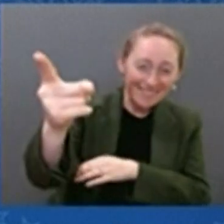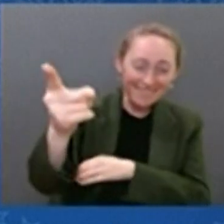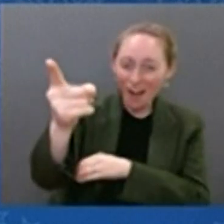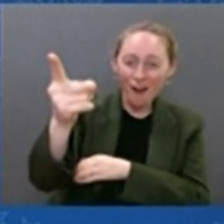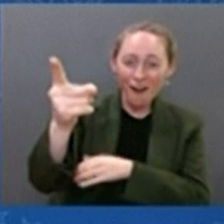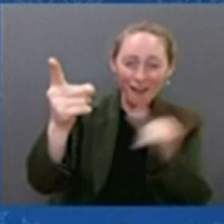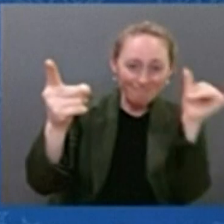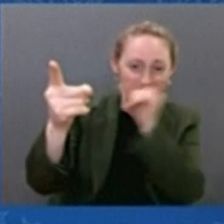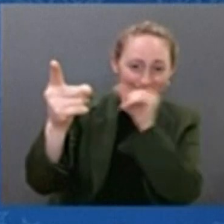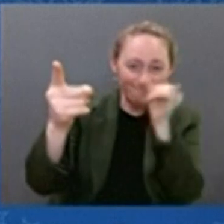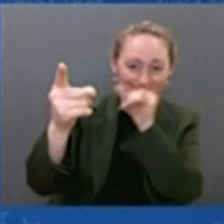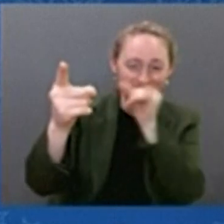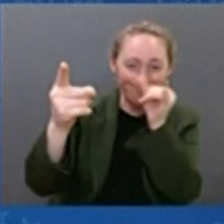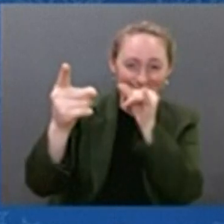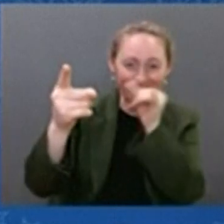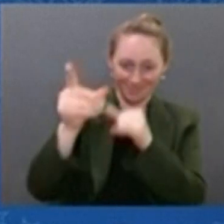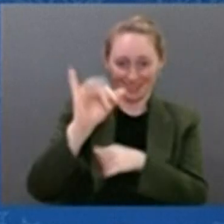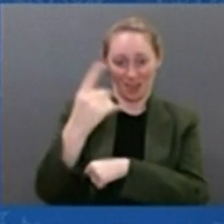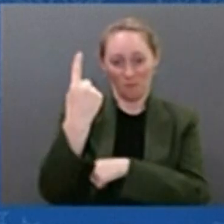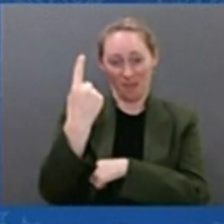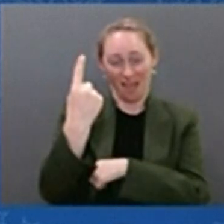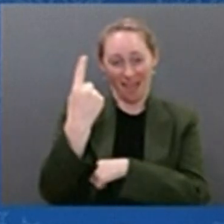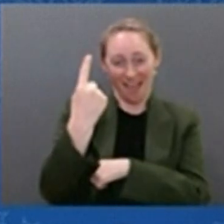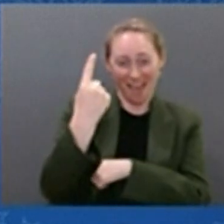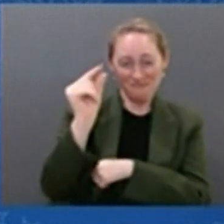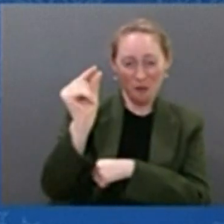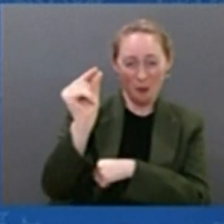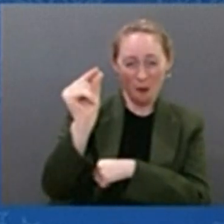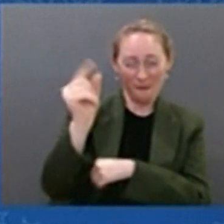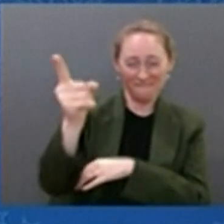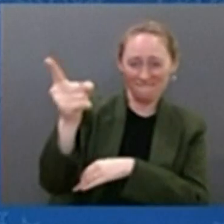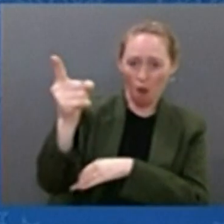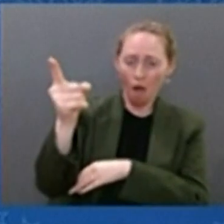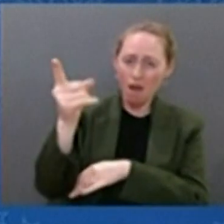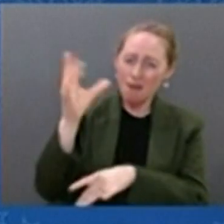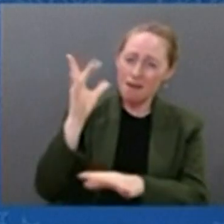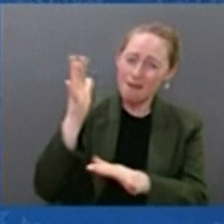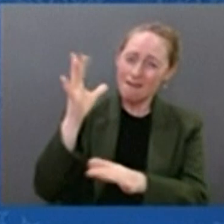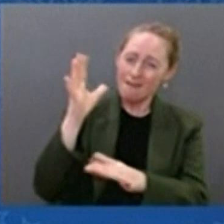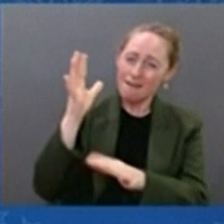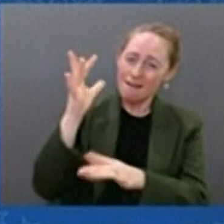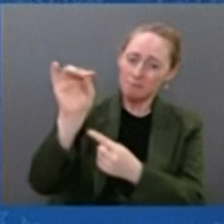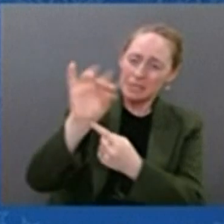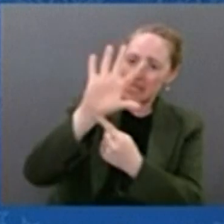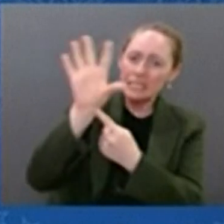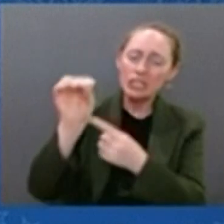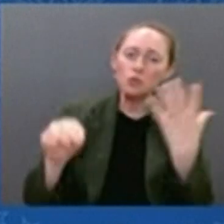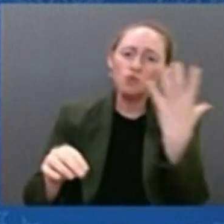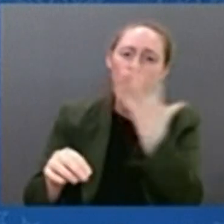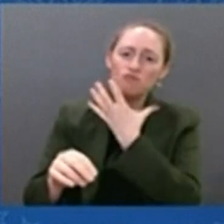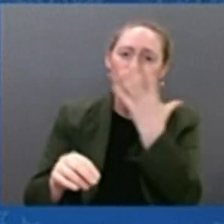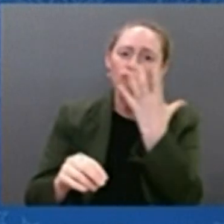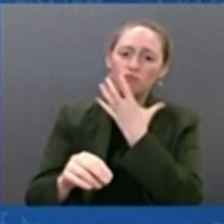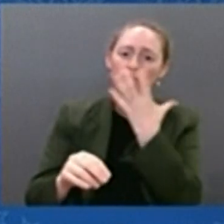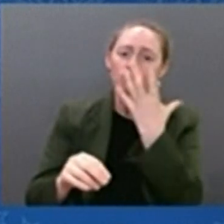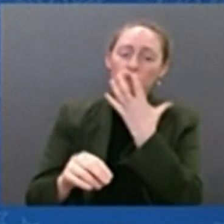we're going back further, because this is just the first image. They're going back about 13 and a